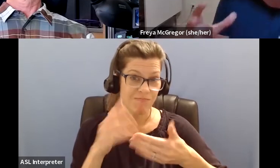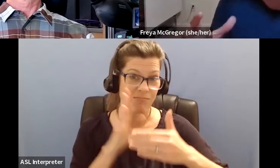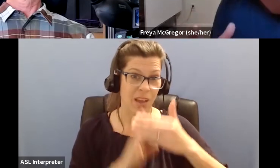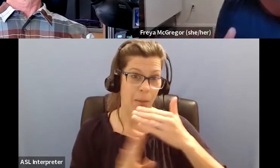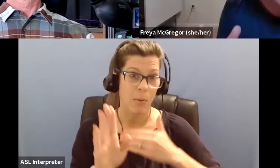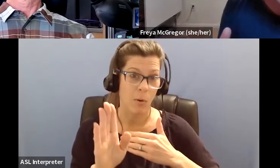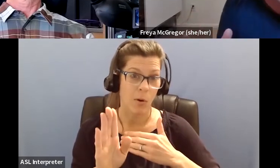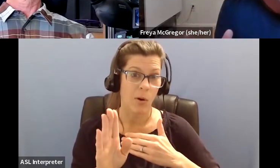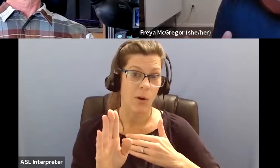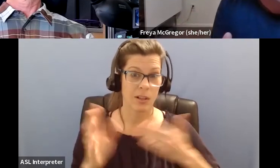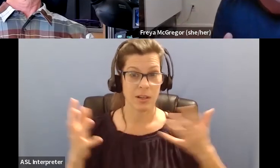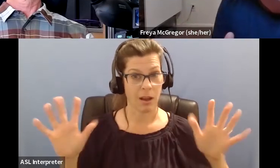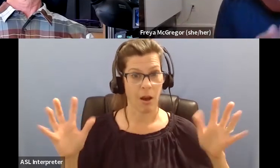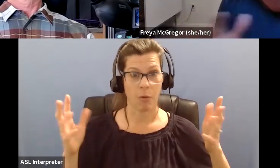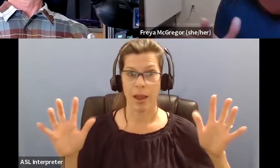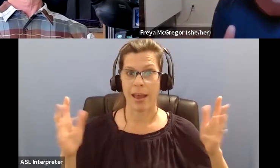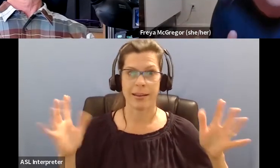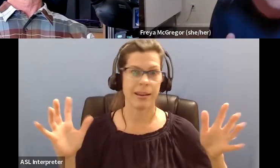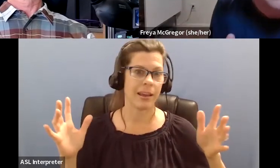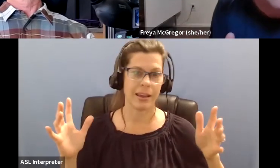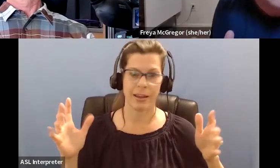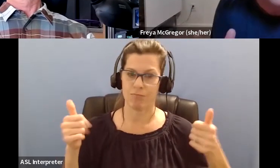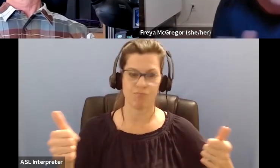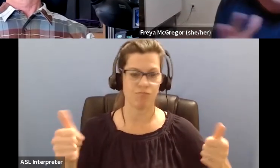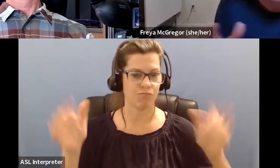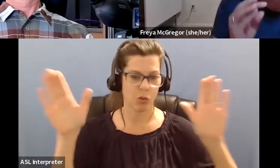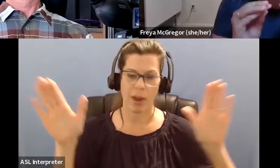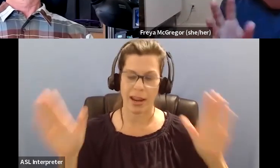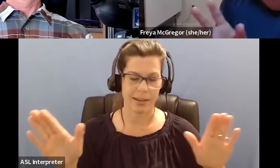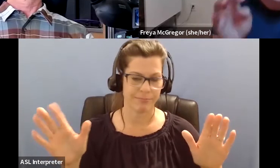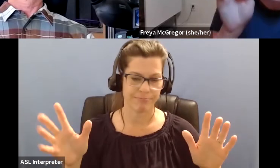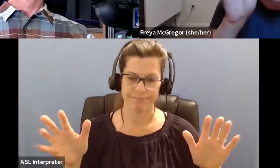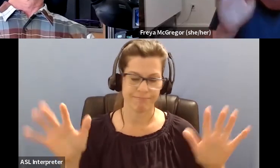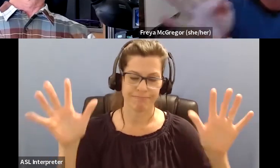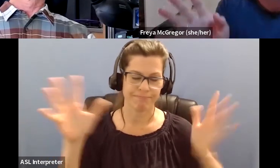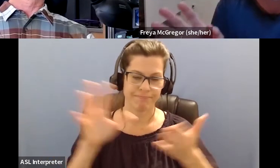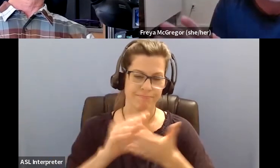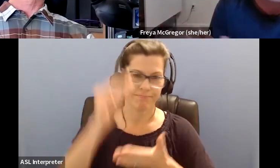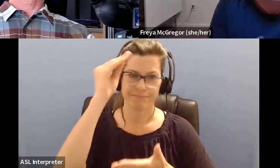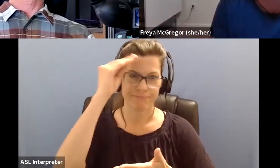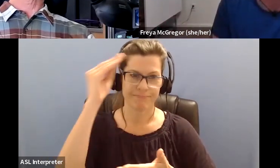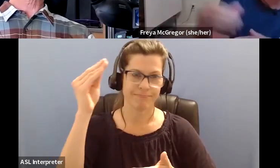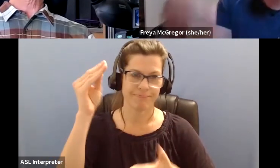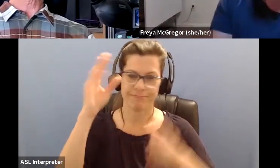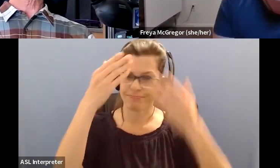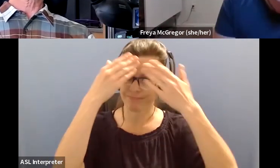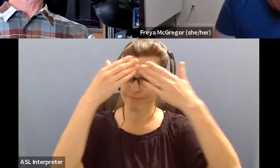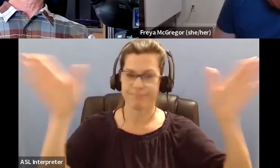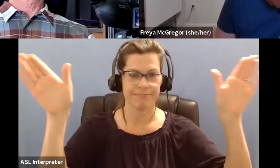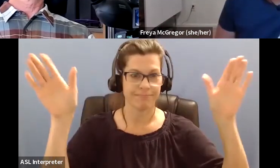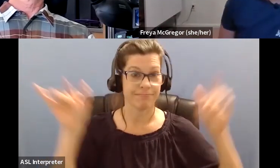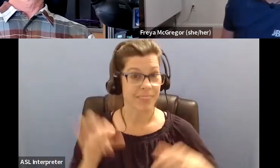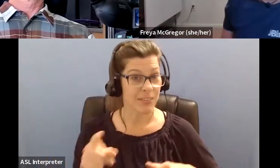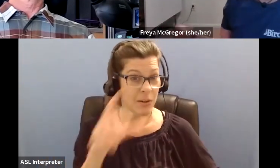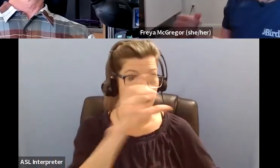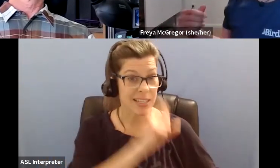you you're already like more than halfway there. You don't need to know any more specifics. You just, you just already, you're already halfway there. If you assume, you know what people